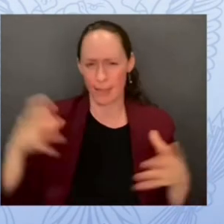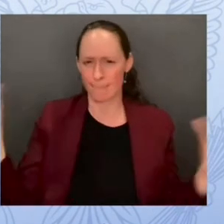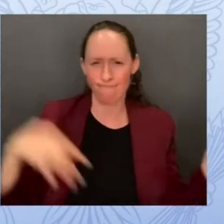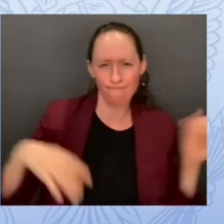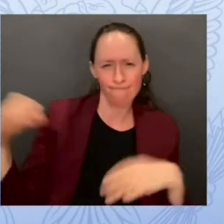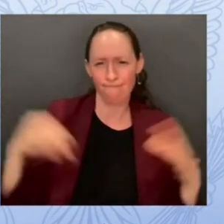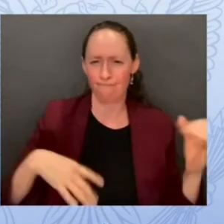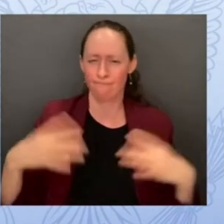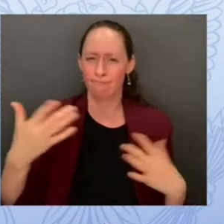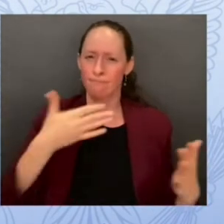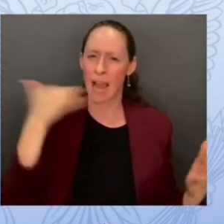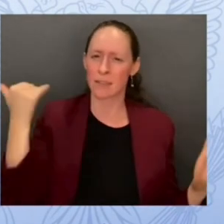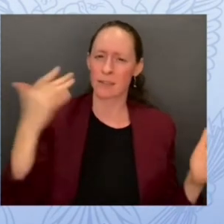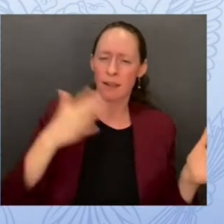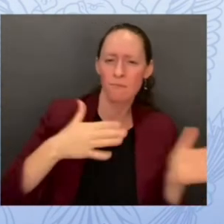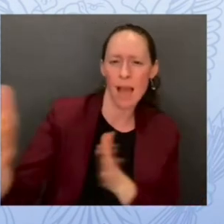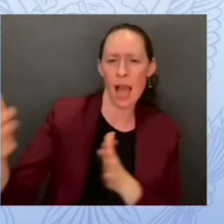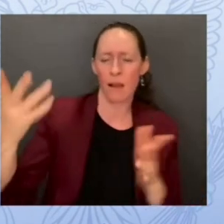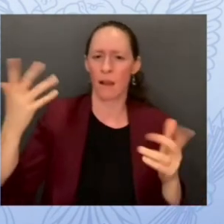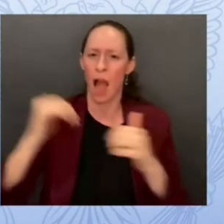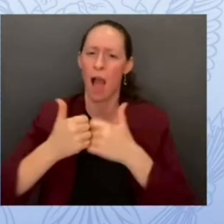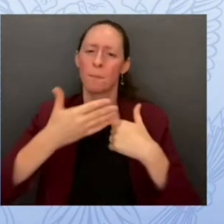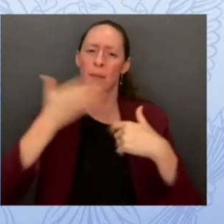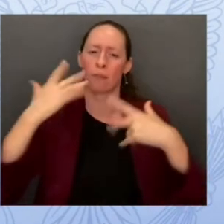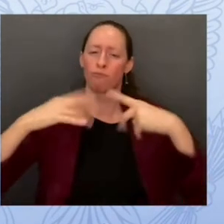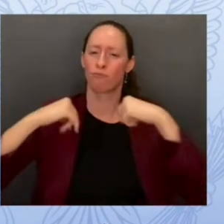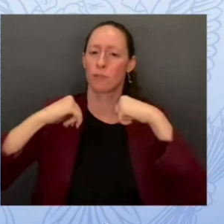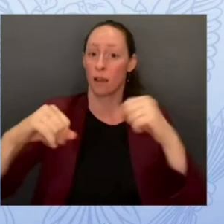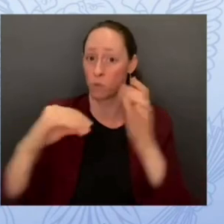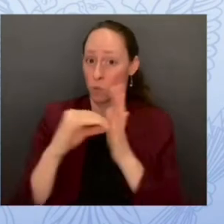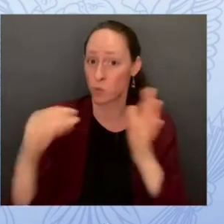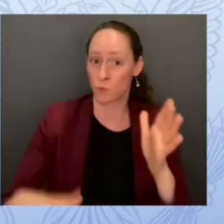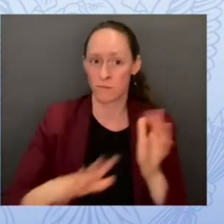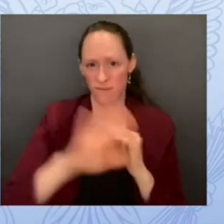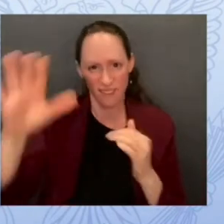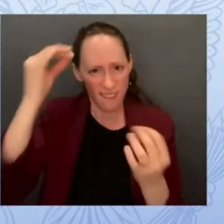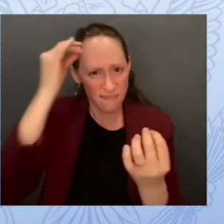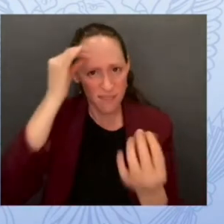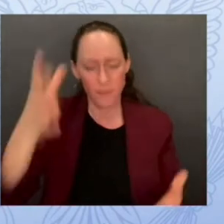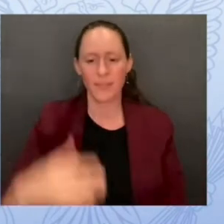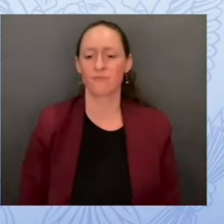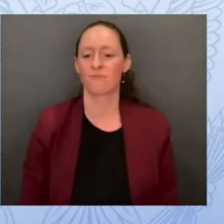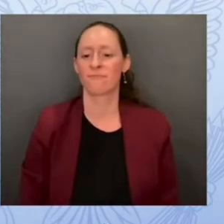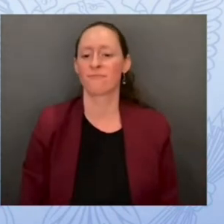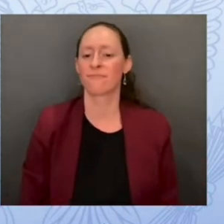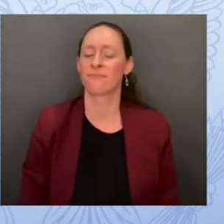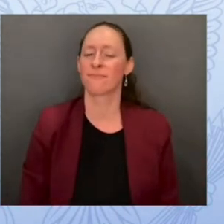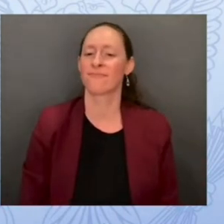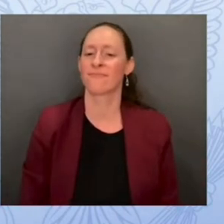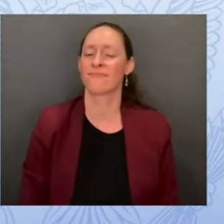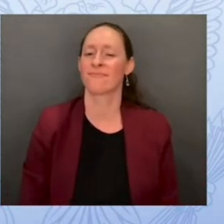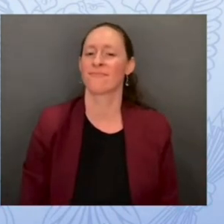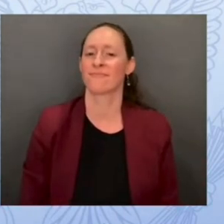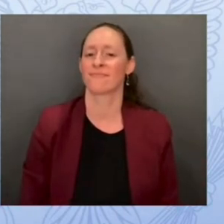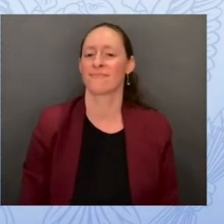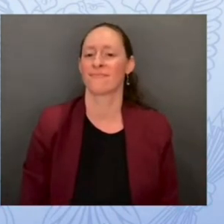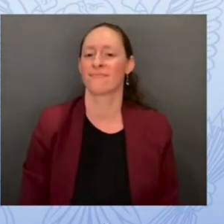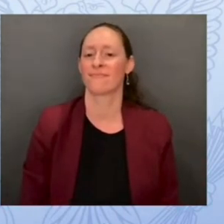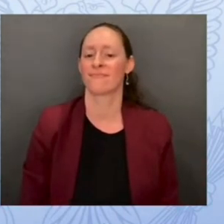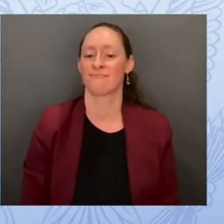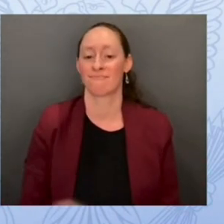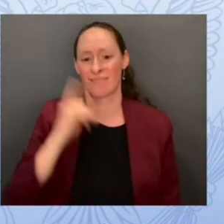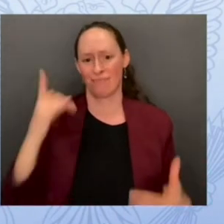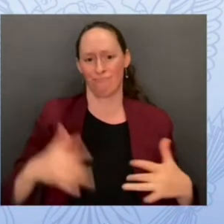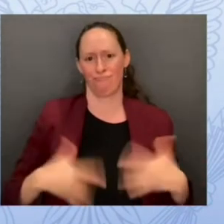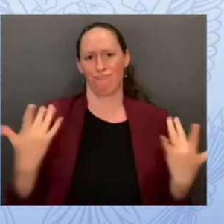so I'm grateful to all of you for being part of these discussions you are on the front